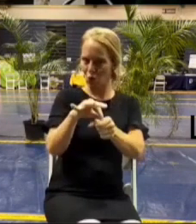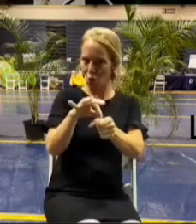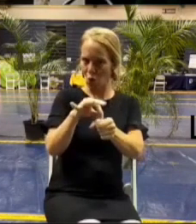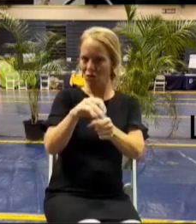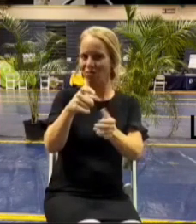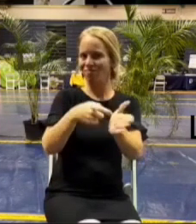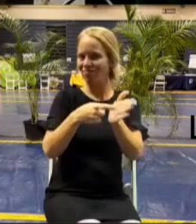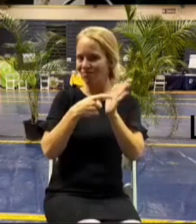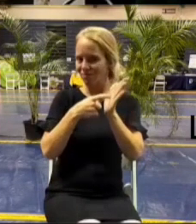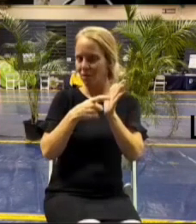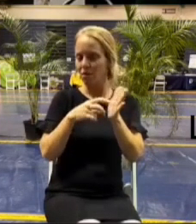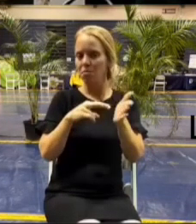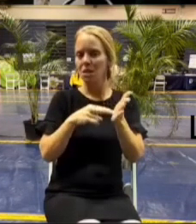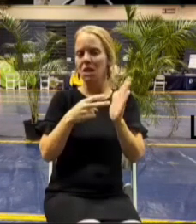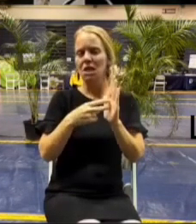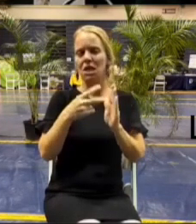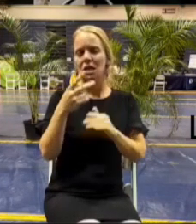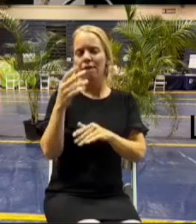friday